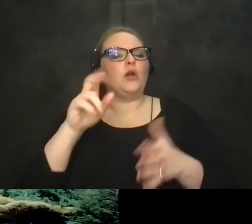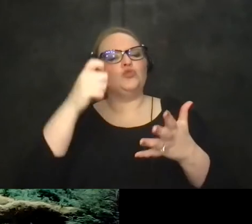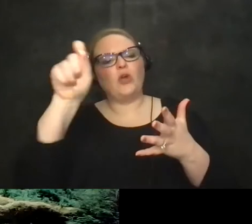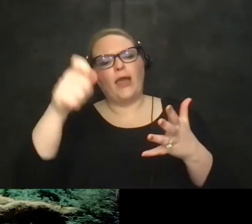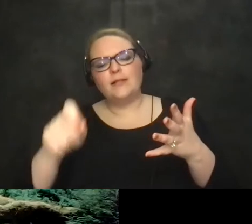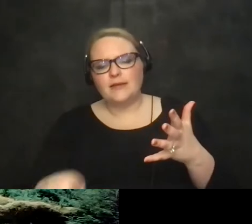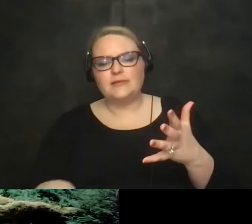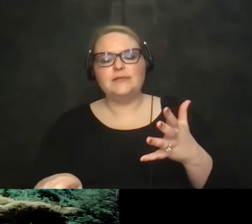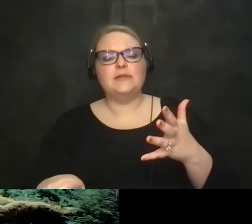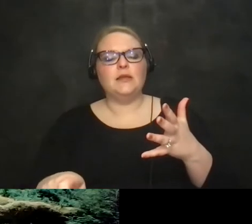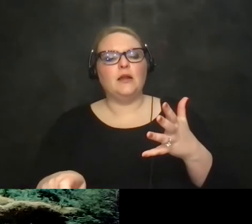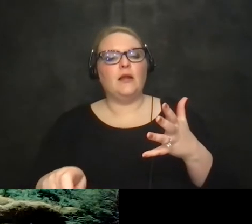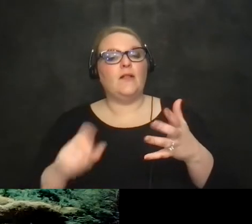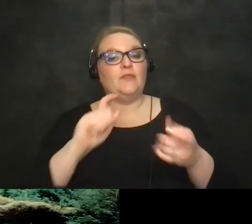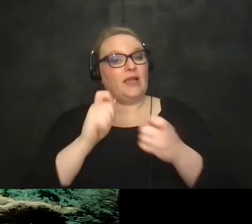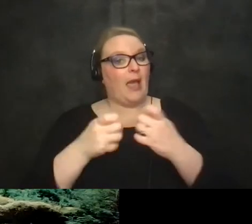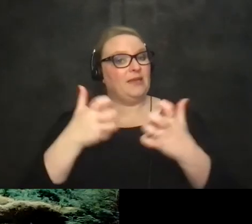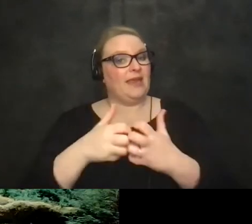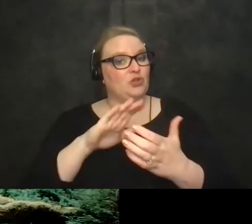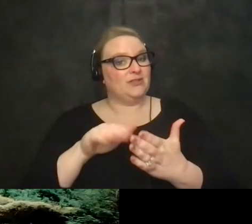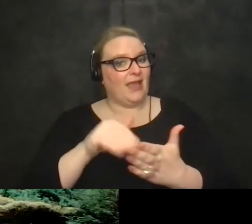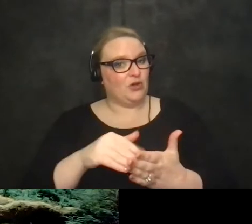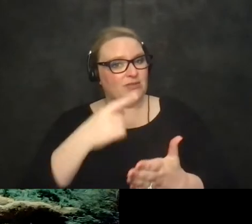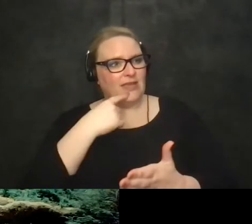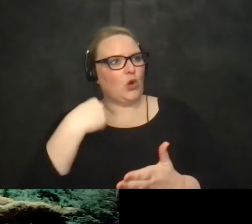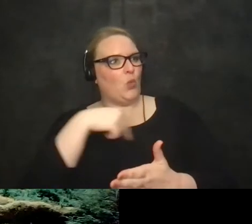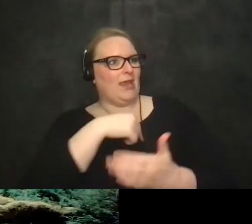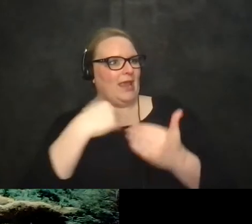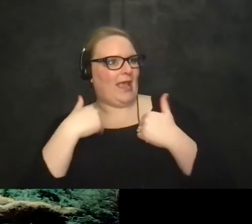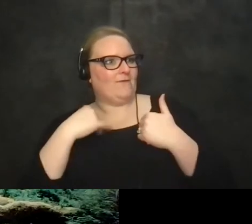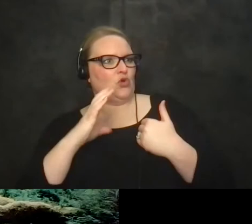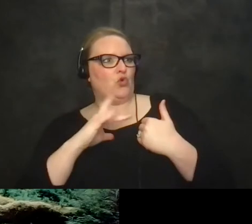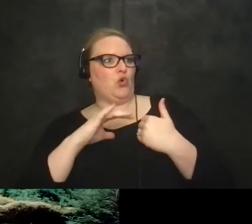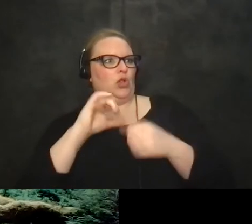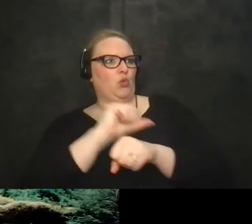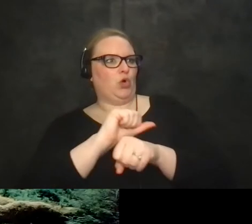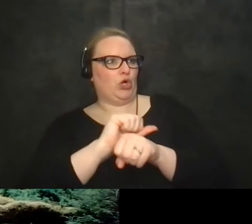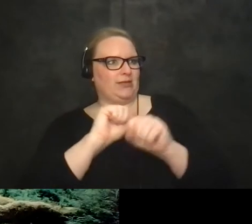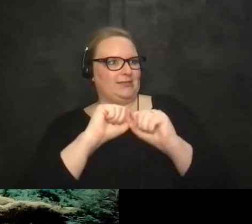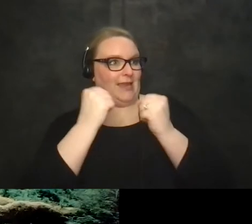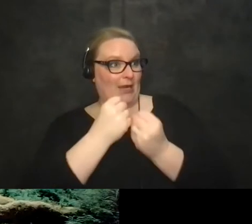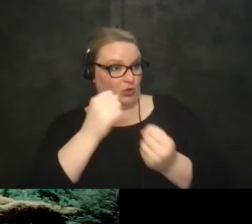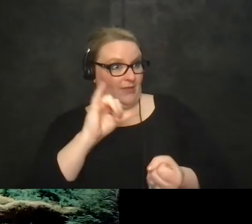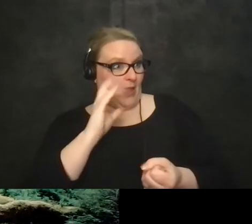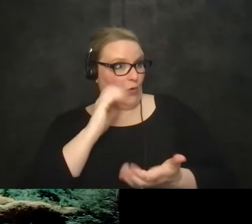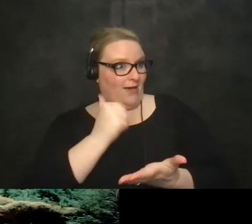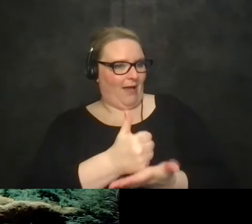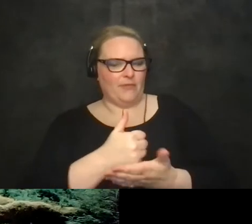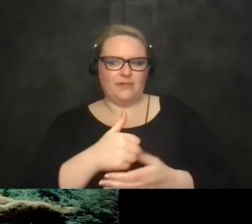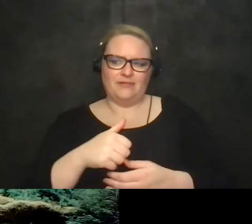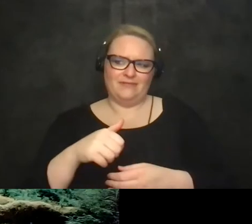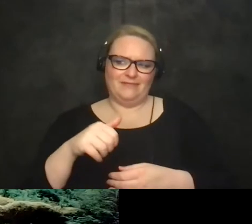uh but the accommodation center is like we have these really cool workstations would that help you they're like no that